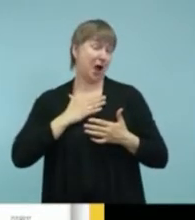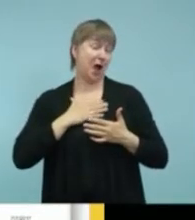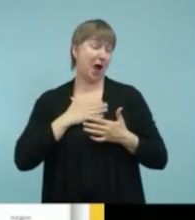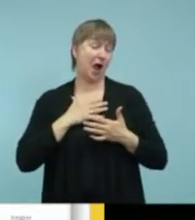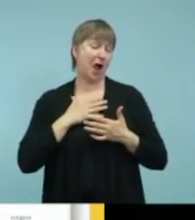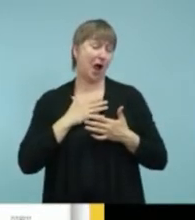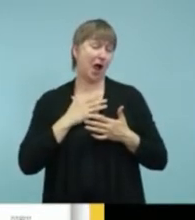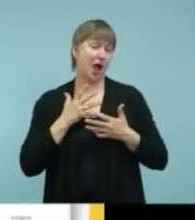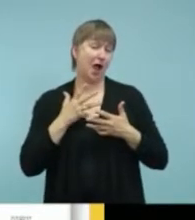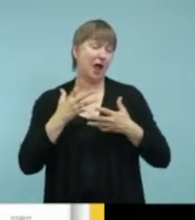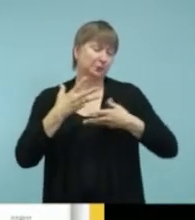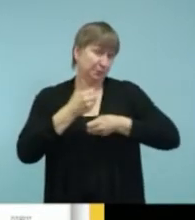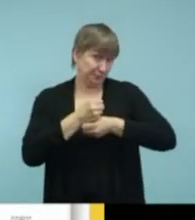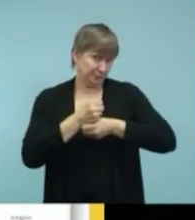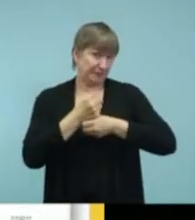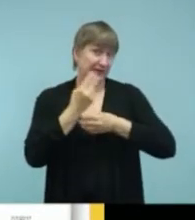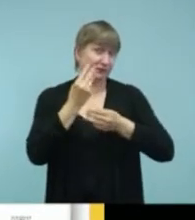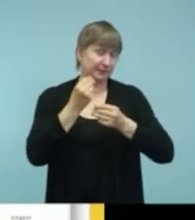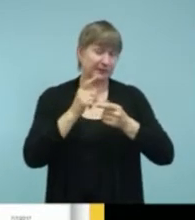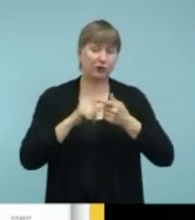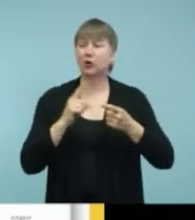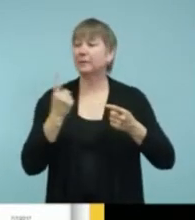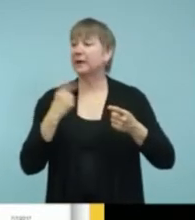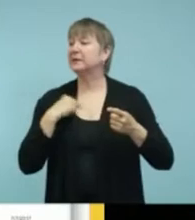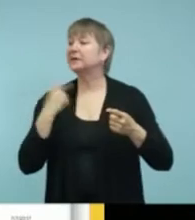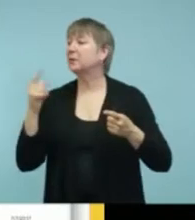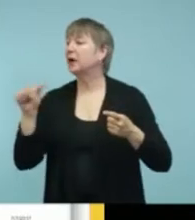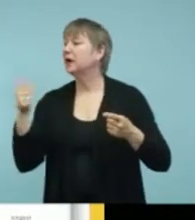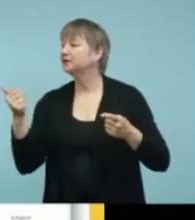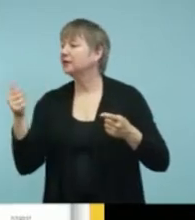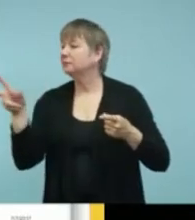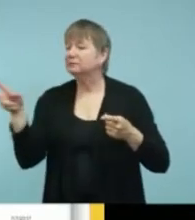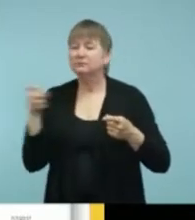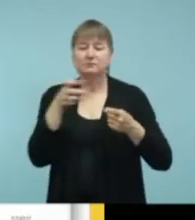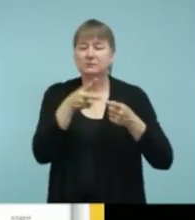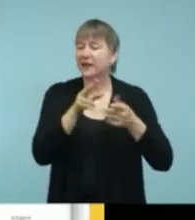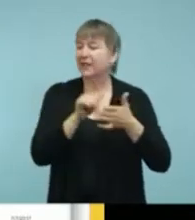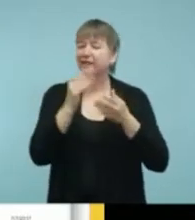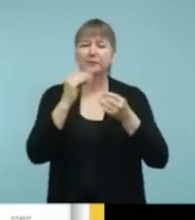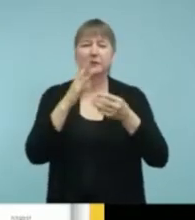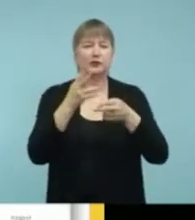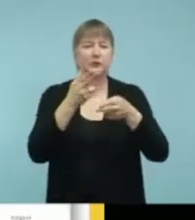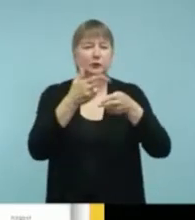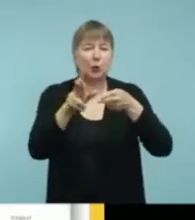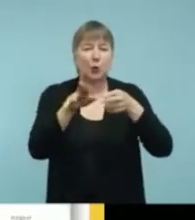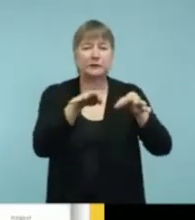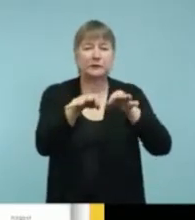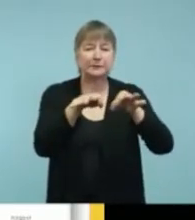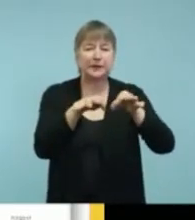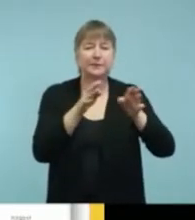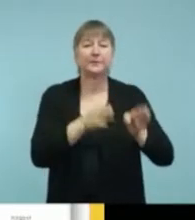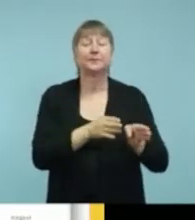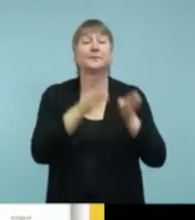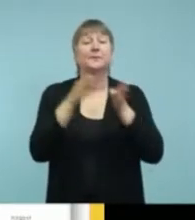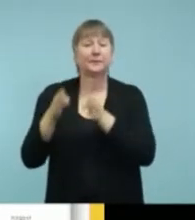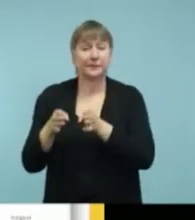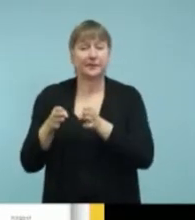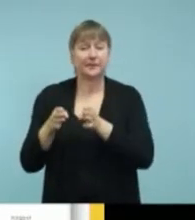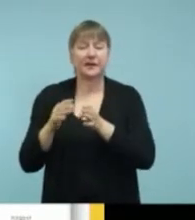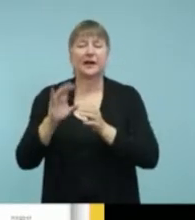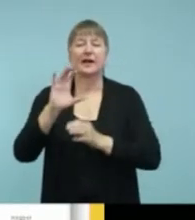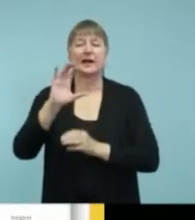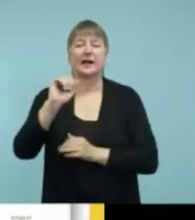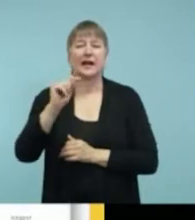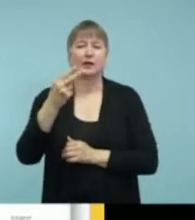I've seen from someone else kind of talking about the different app. The next column is the category. So